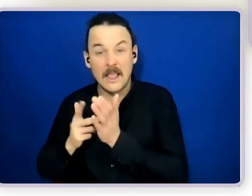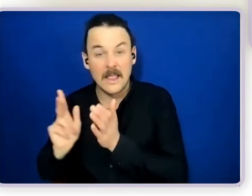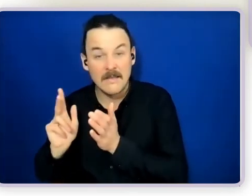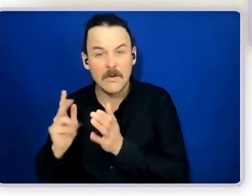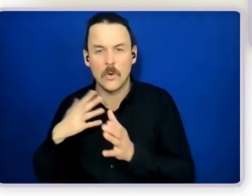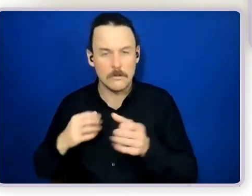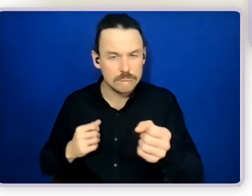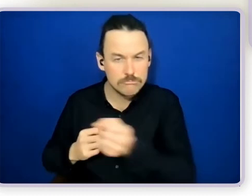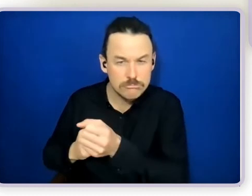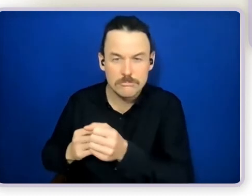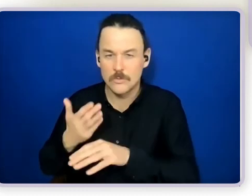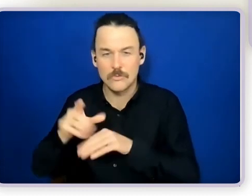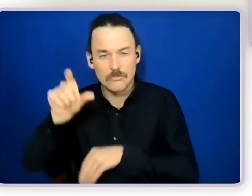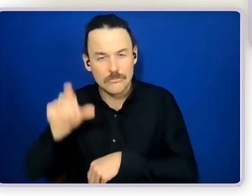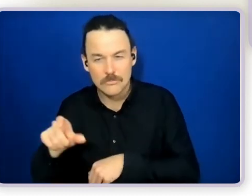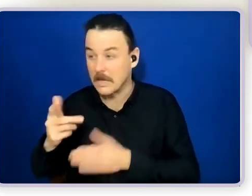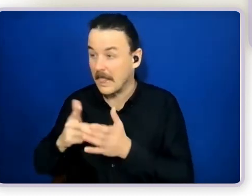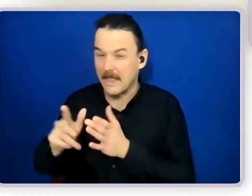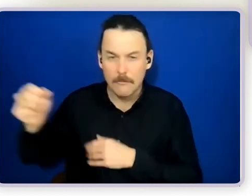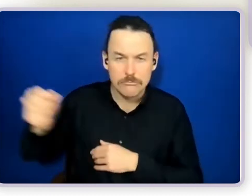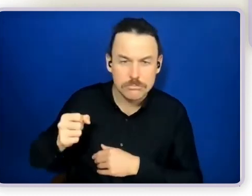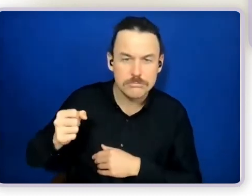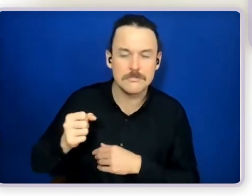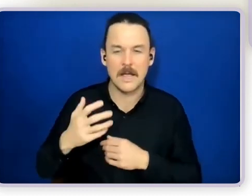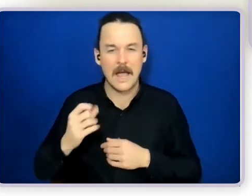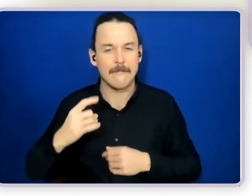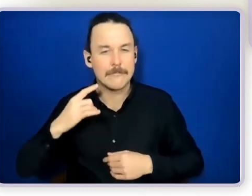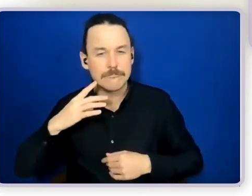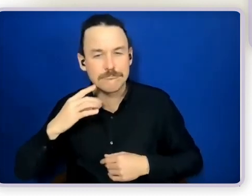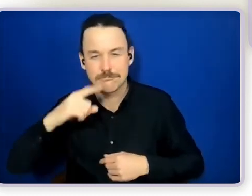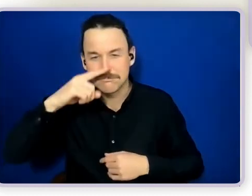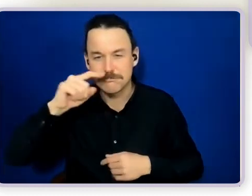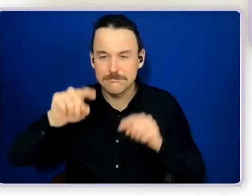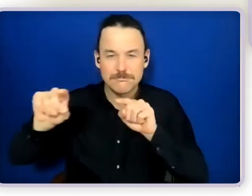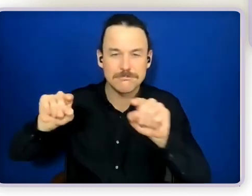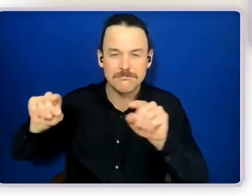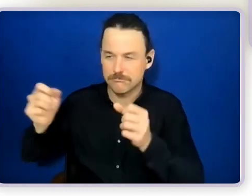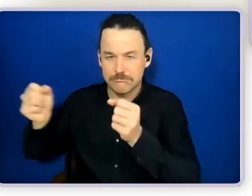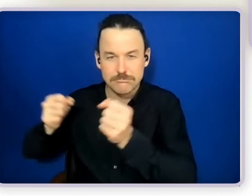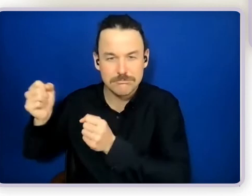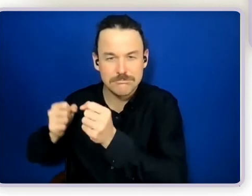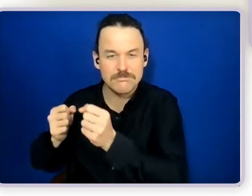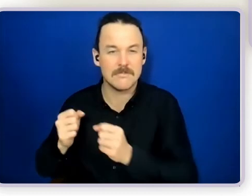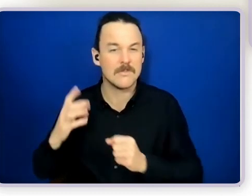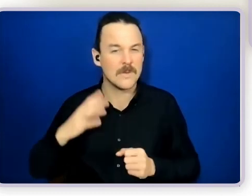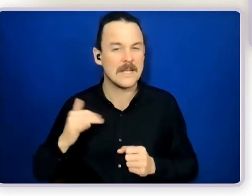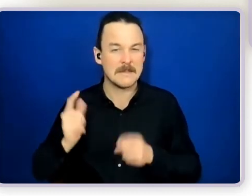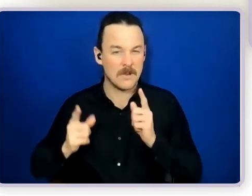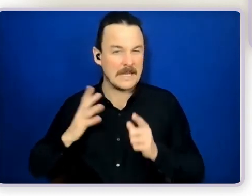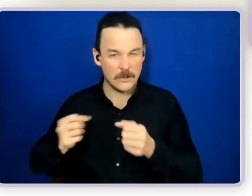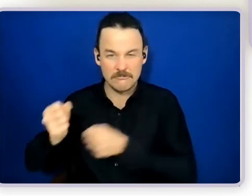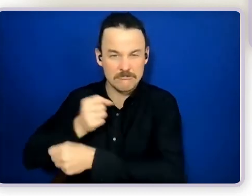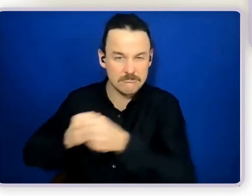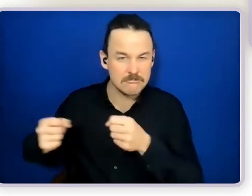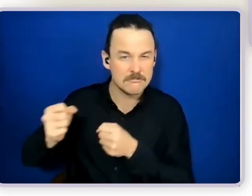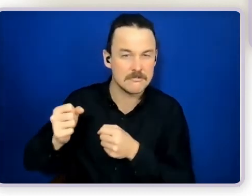safeguard people into the future and sometimes circles need a bit of redesigning so you might don't throw